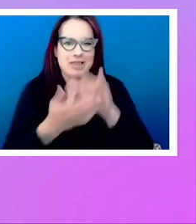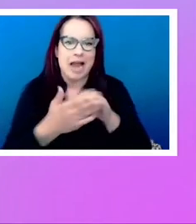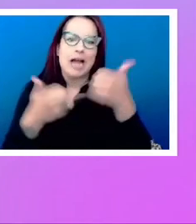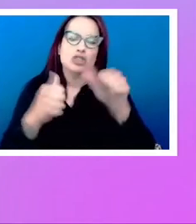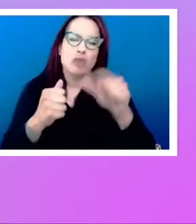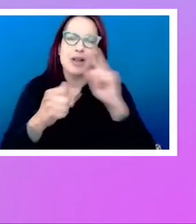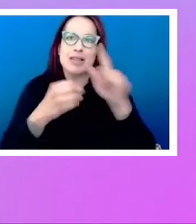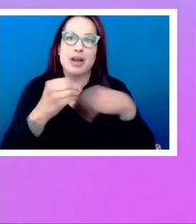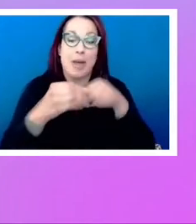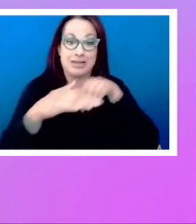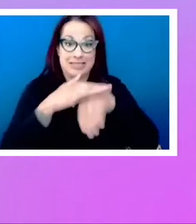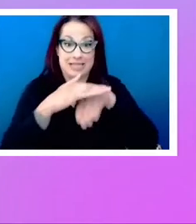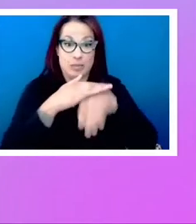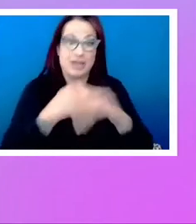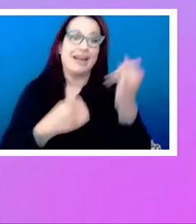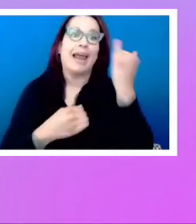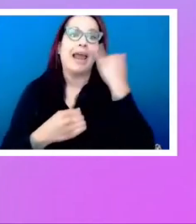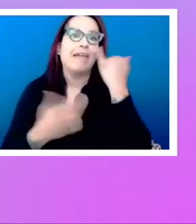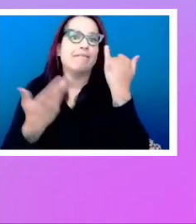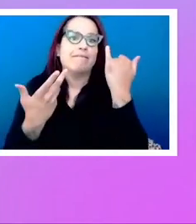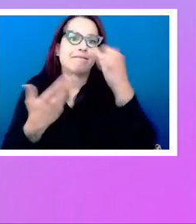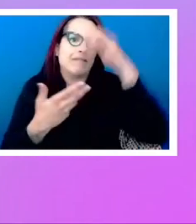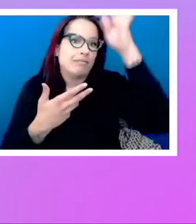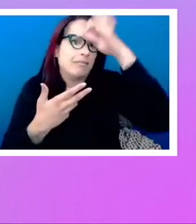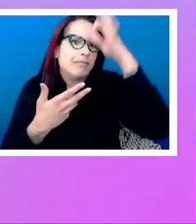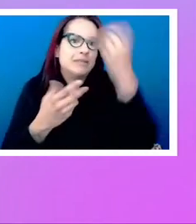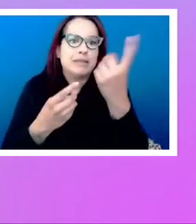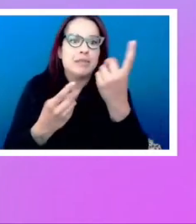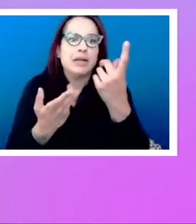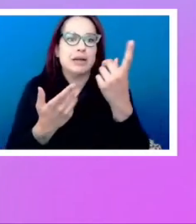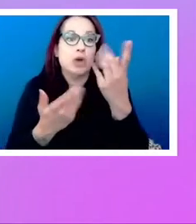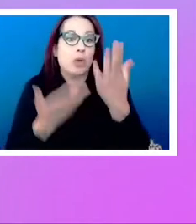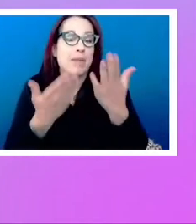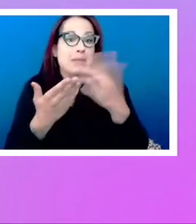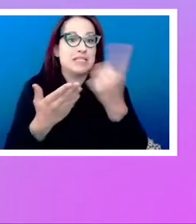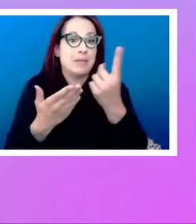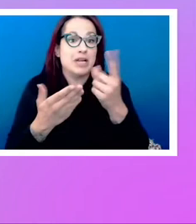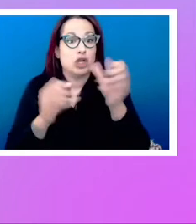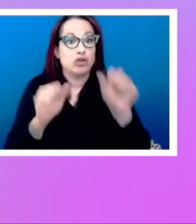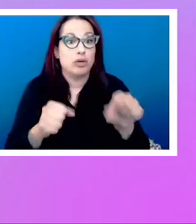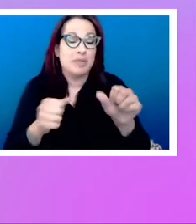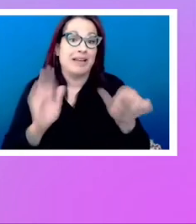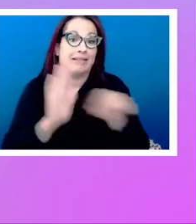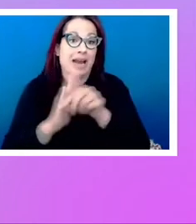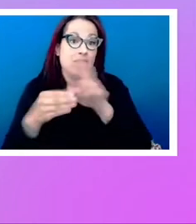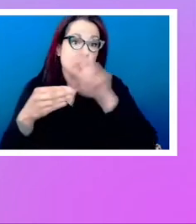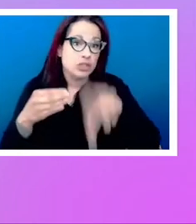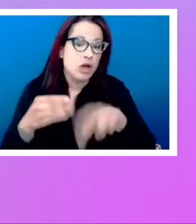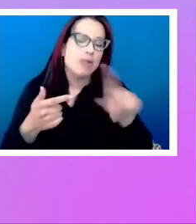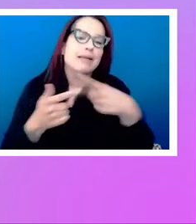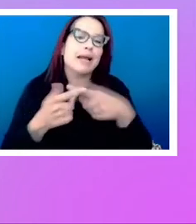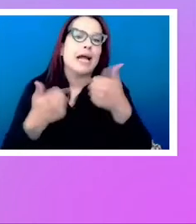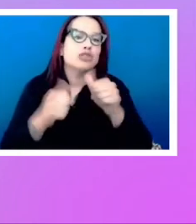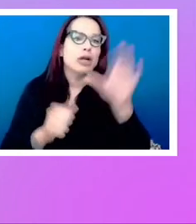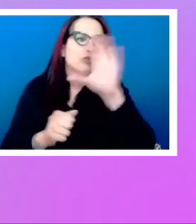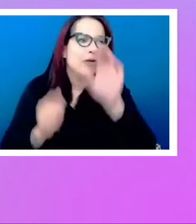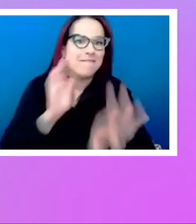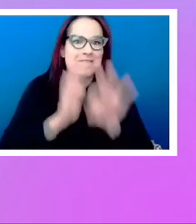And if I don't know something, and I think, hang on, this might have an implication, I'll go and try and find out from somebody who does know more.